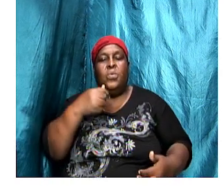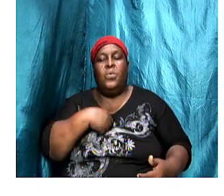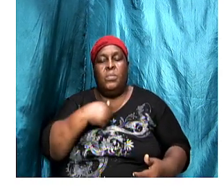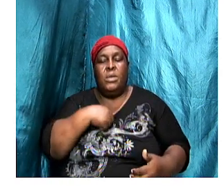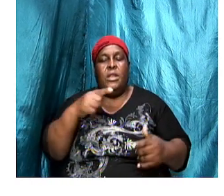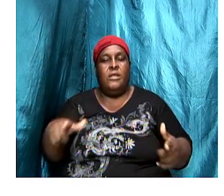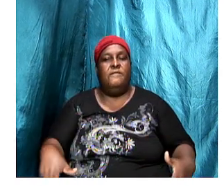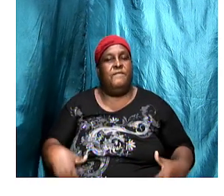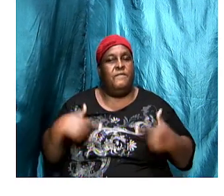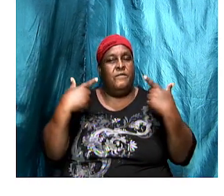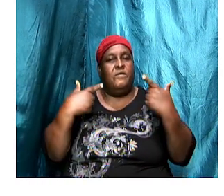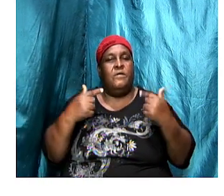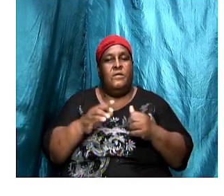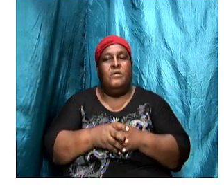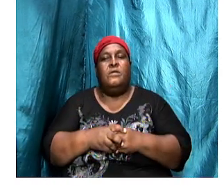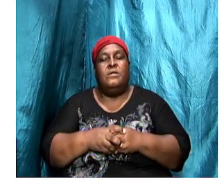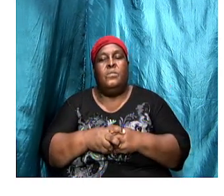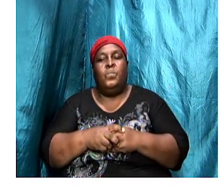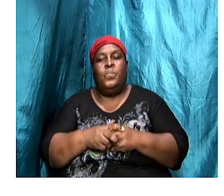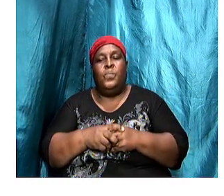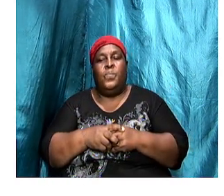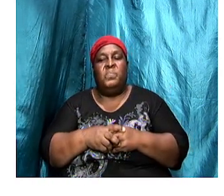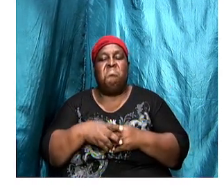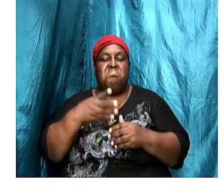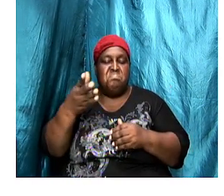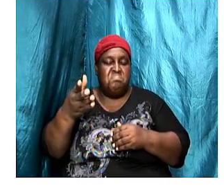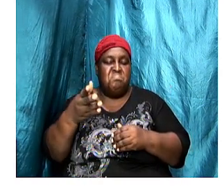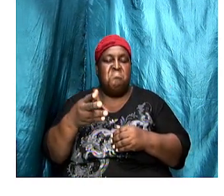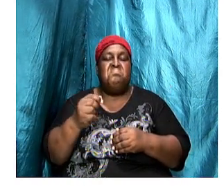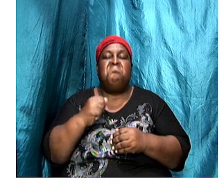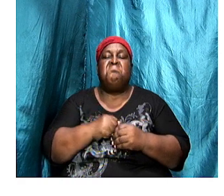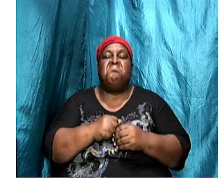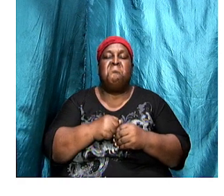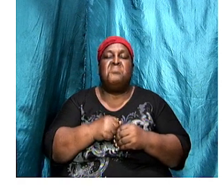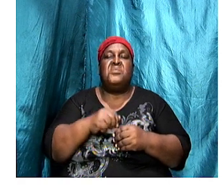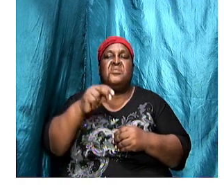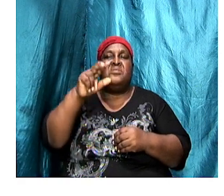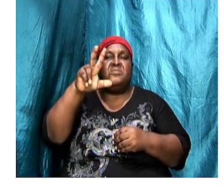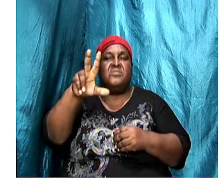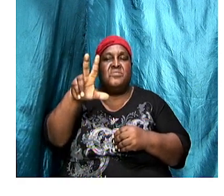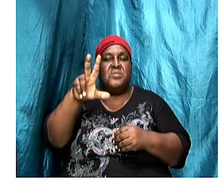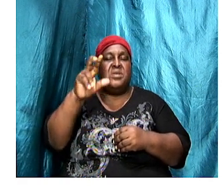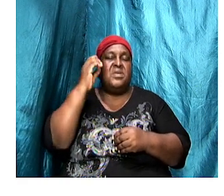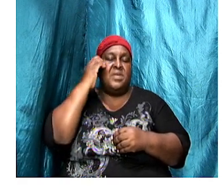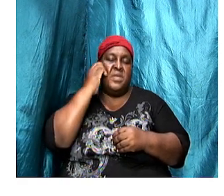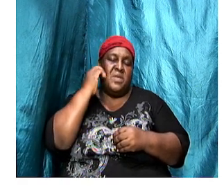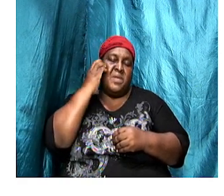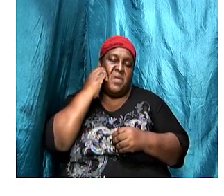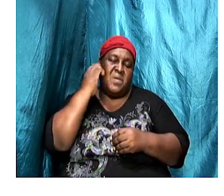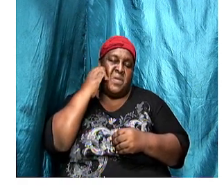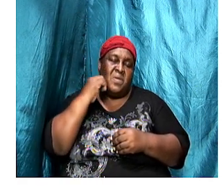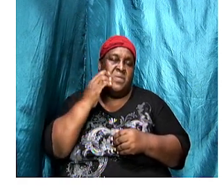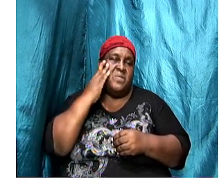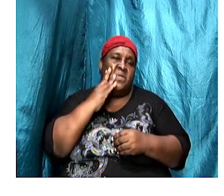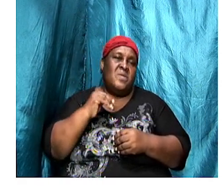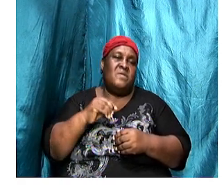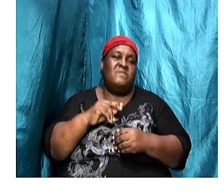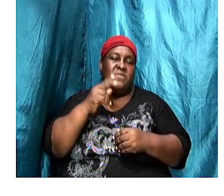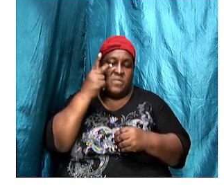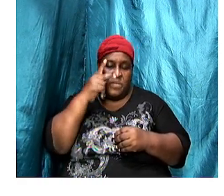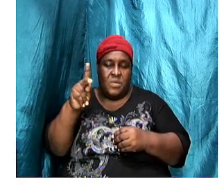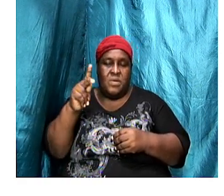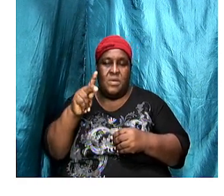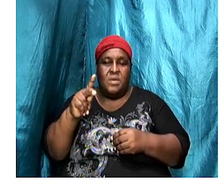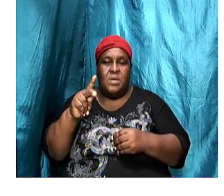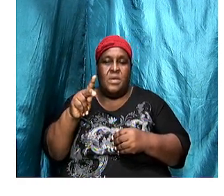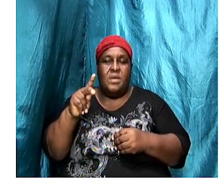in. So these essentially are the three prevailing views that are out there as we seek to study the